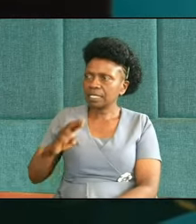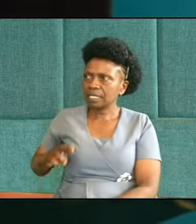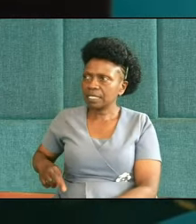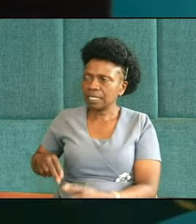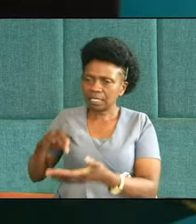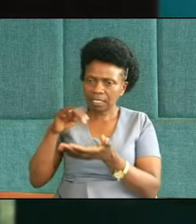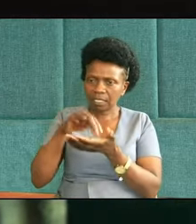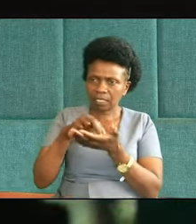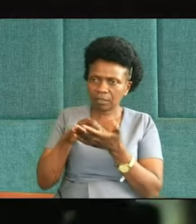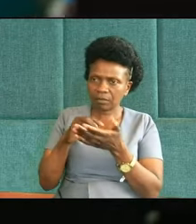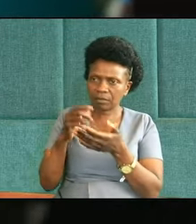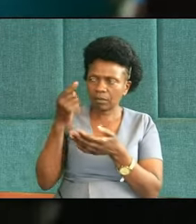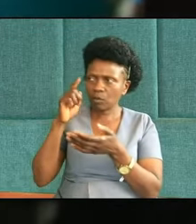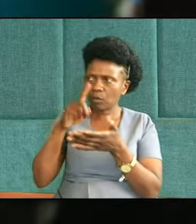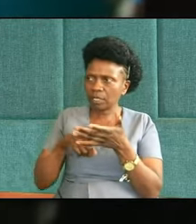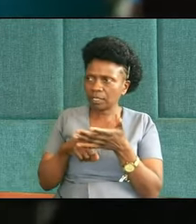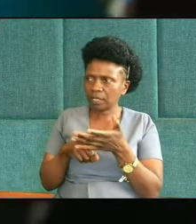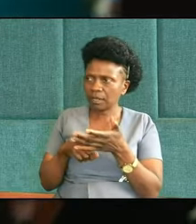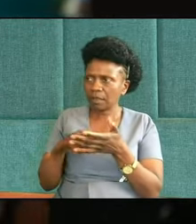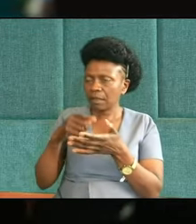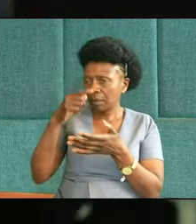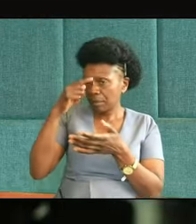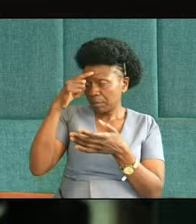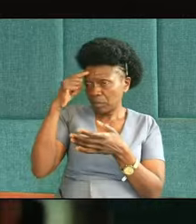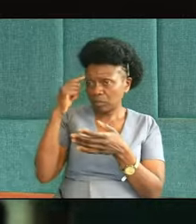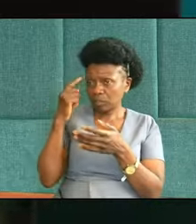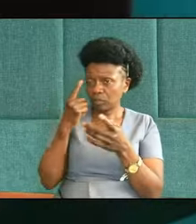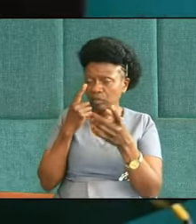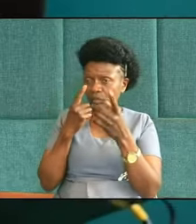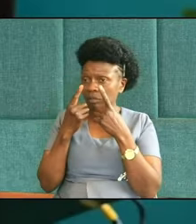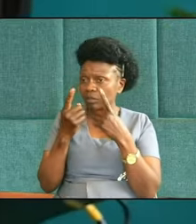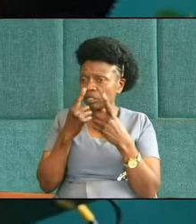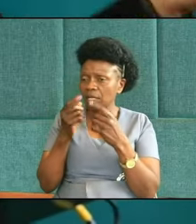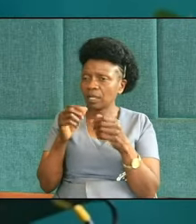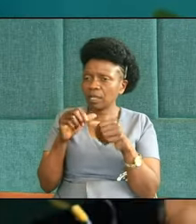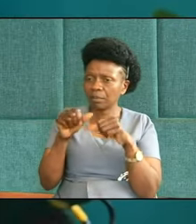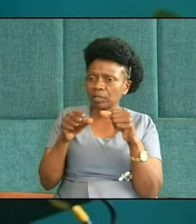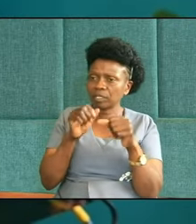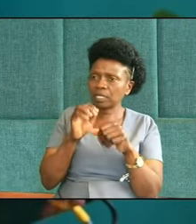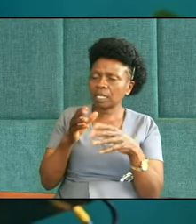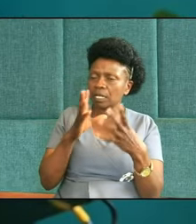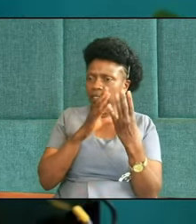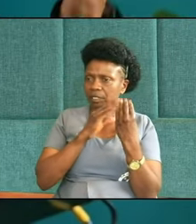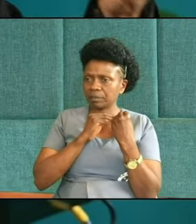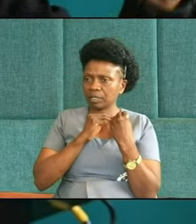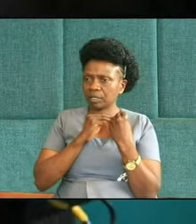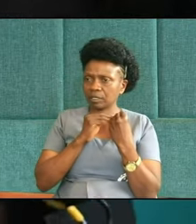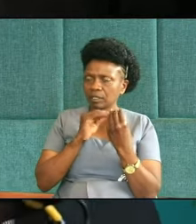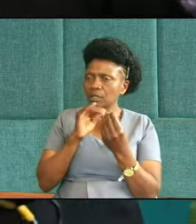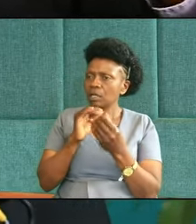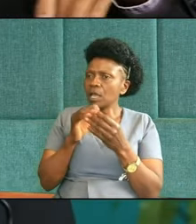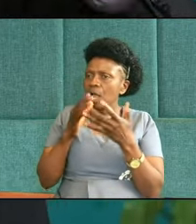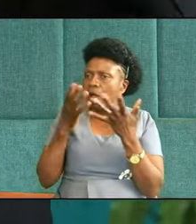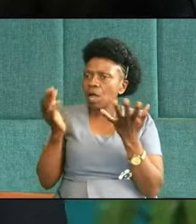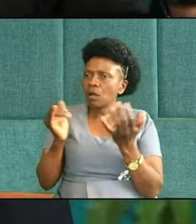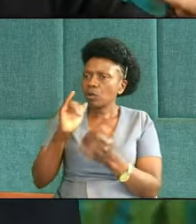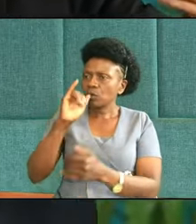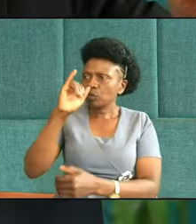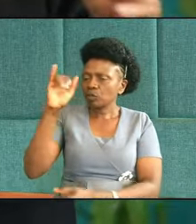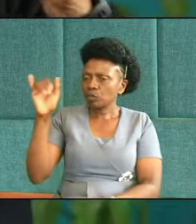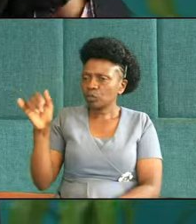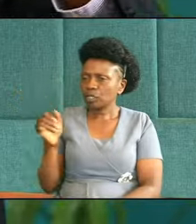what's for right, he was thrown into prison. We talked about that during the week, how unfairly Joseph was treated, but how Joseph